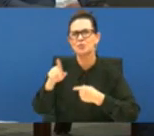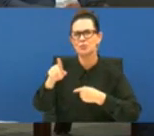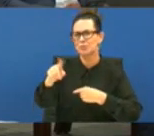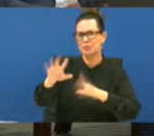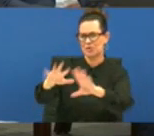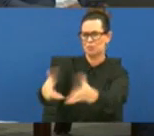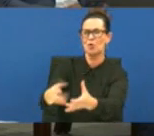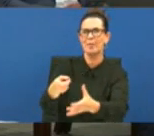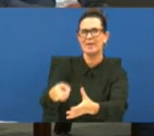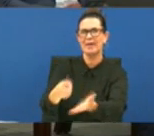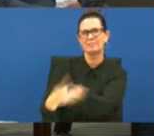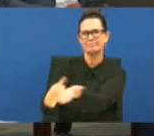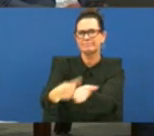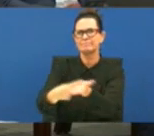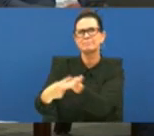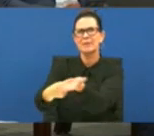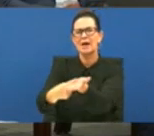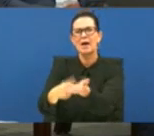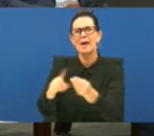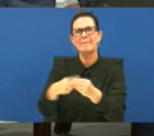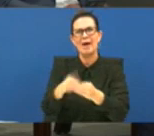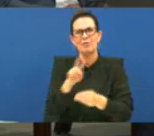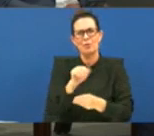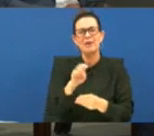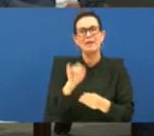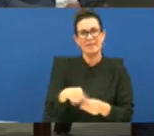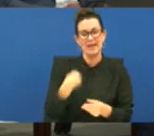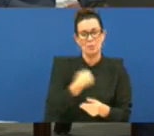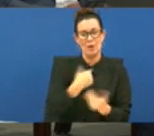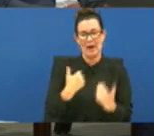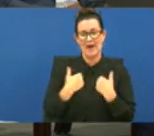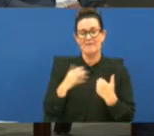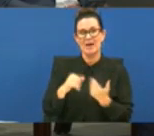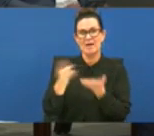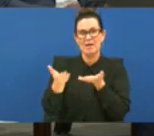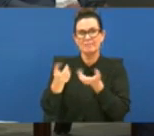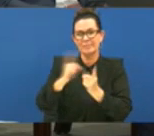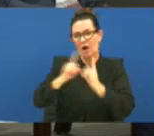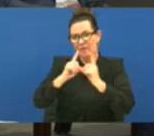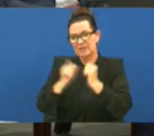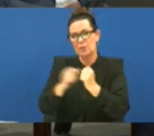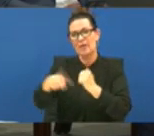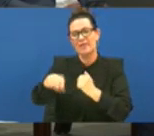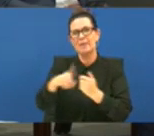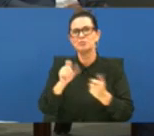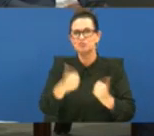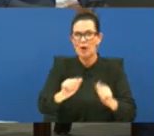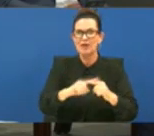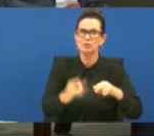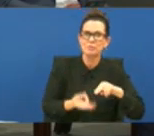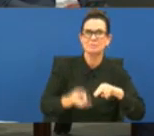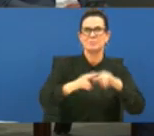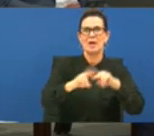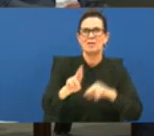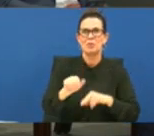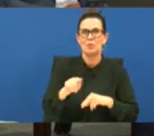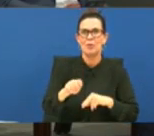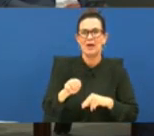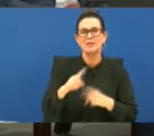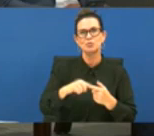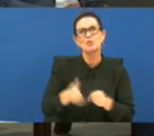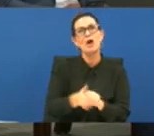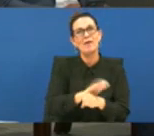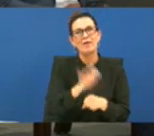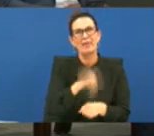be and that's what we're having those conversations with the department to try to get those rates increased to be able to cover the cost of care of crisis services